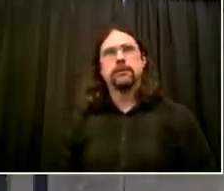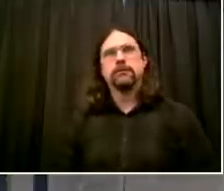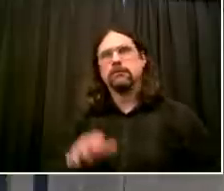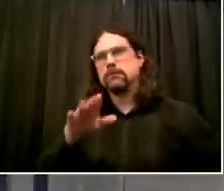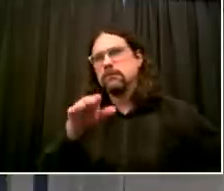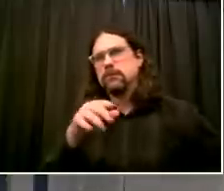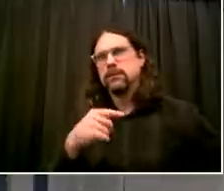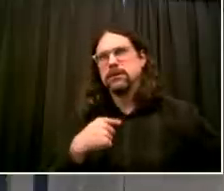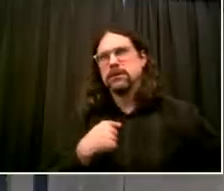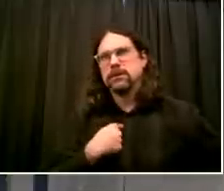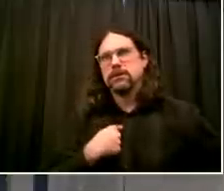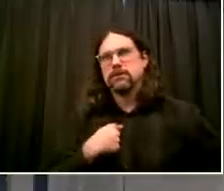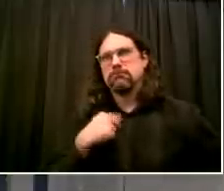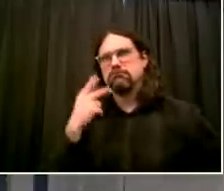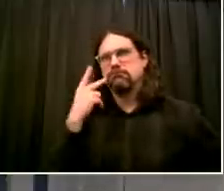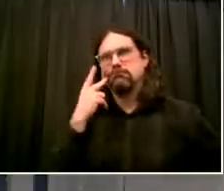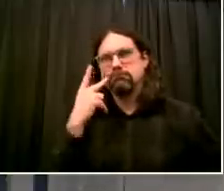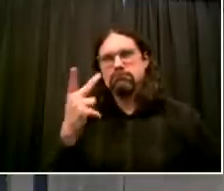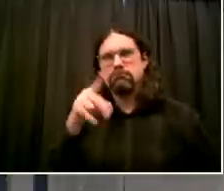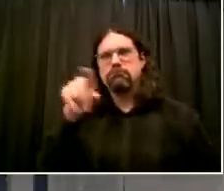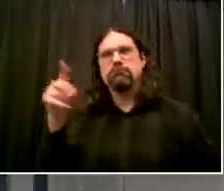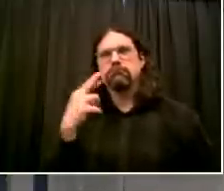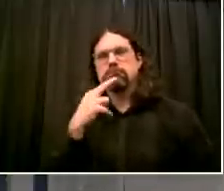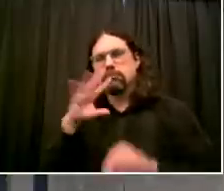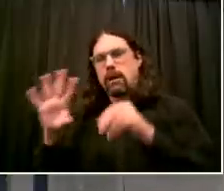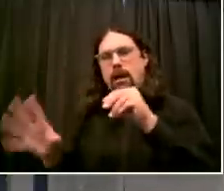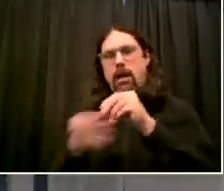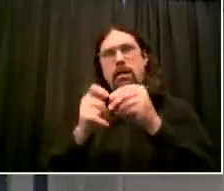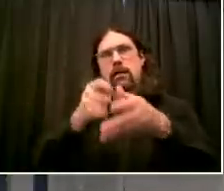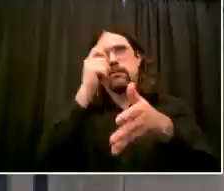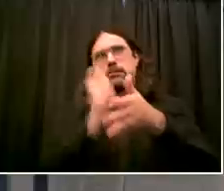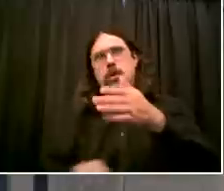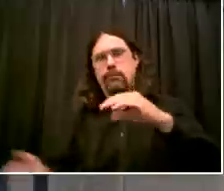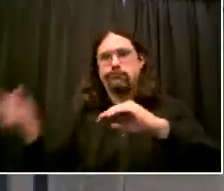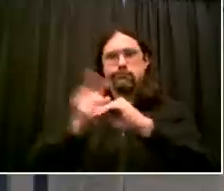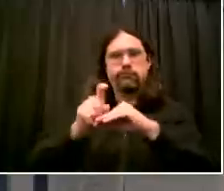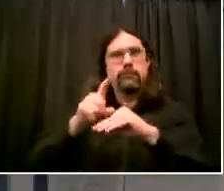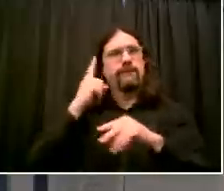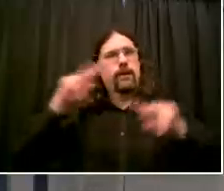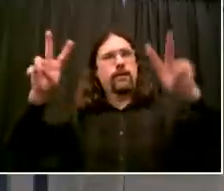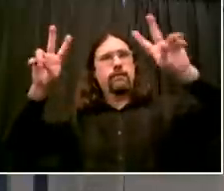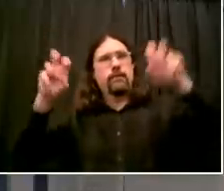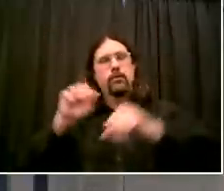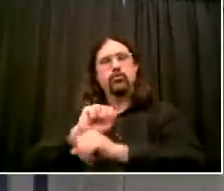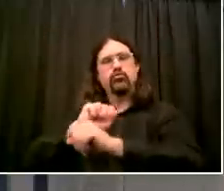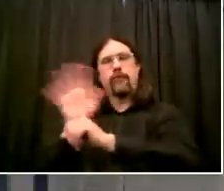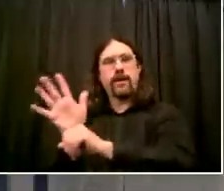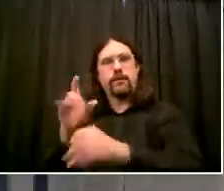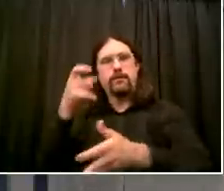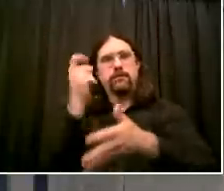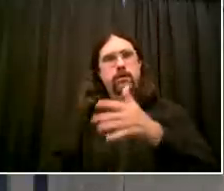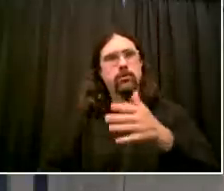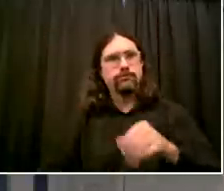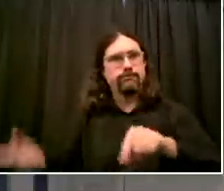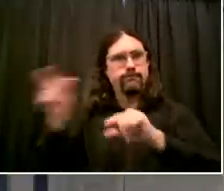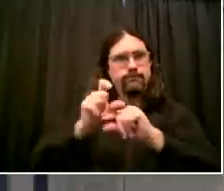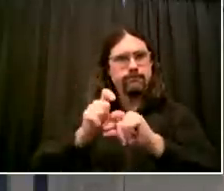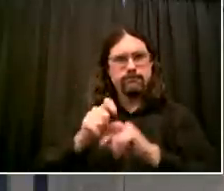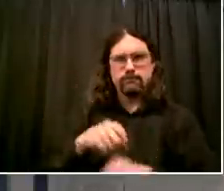patrons of New York City restaurants can expect anything of the sort, seeing as the restaurants are going to have to buy PPE for their